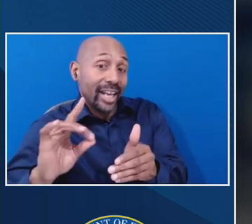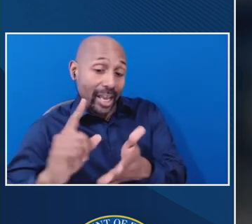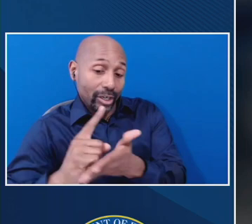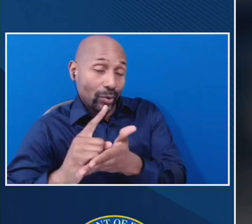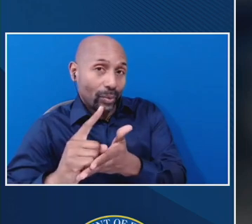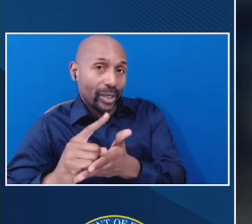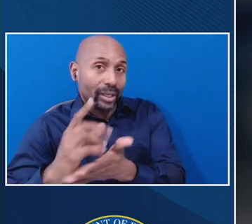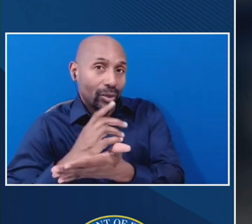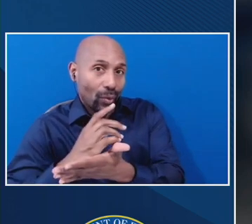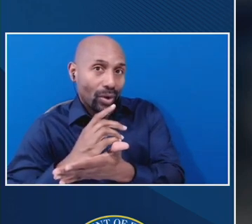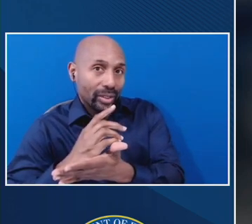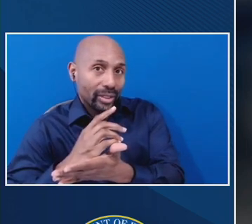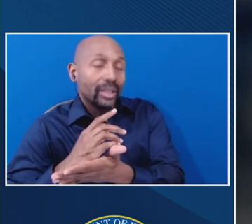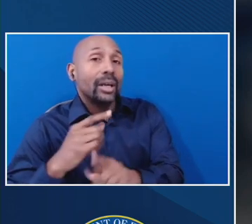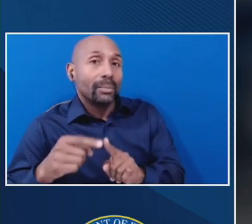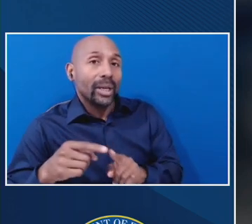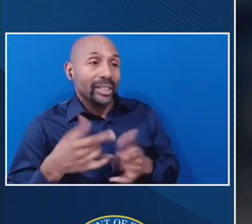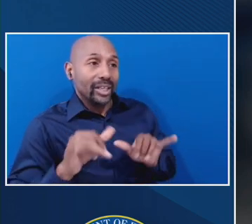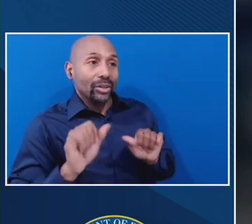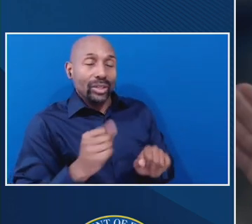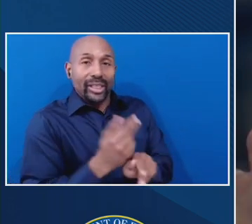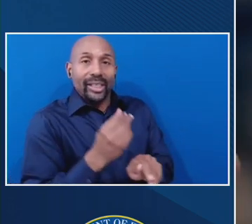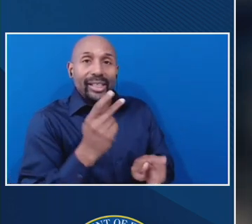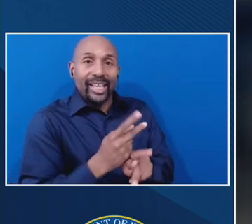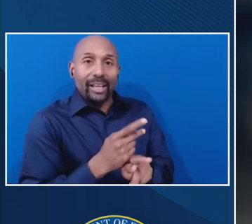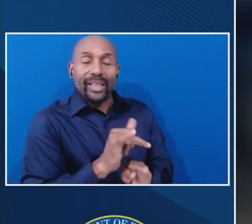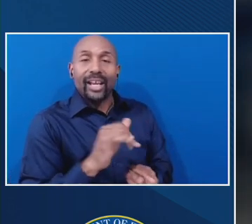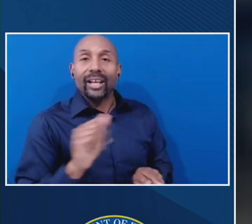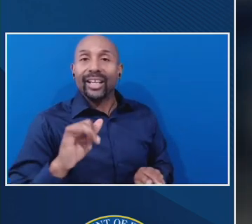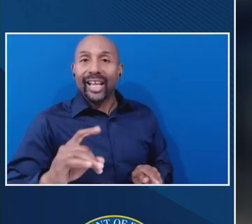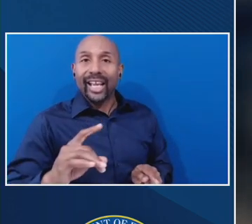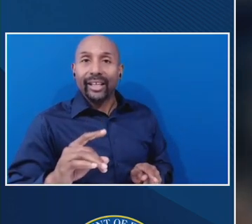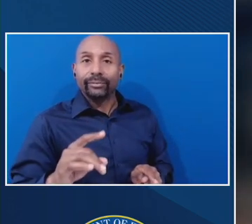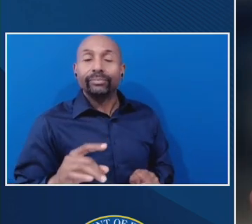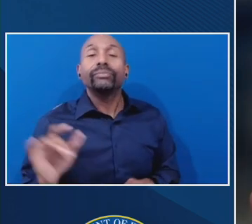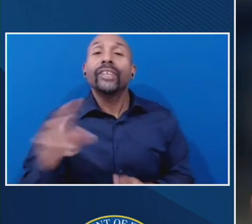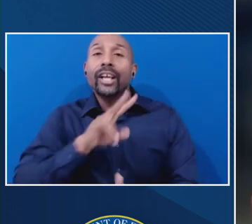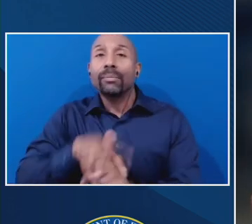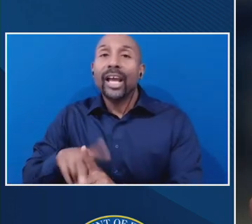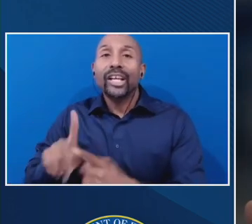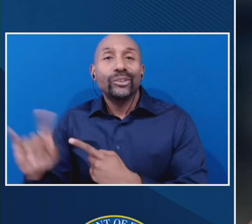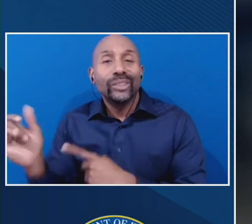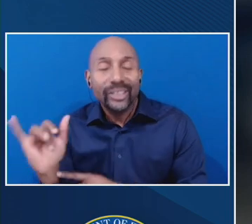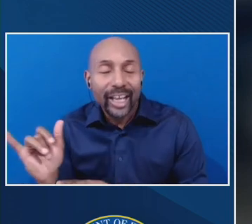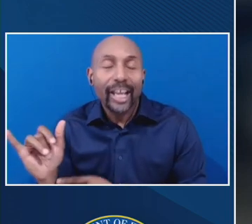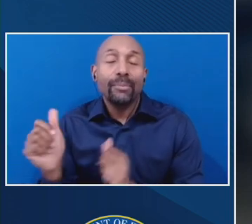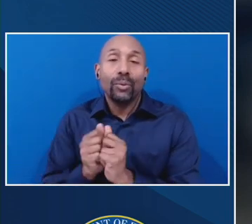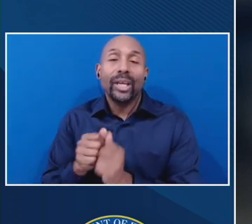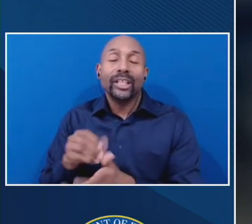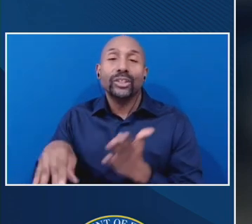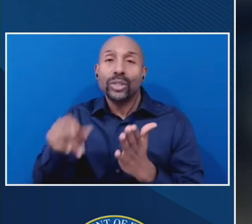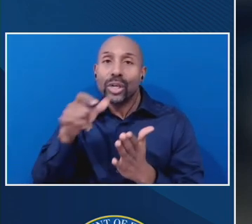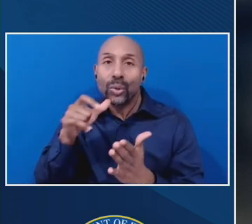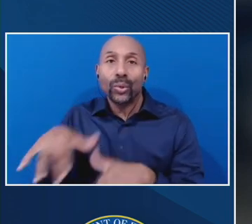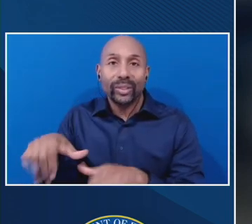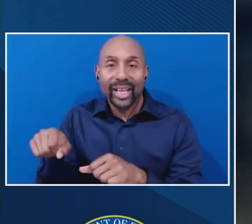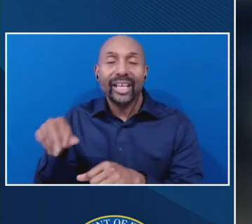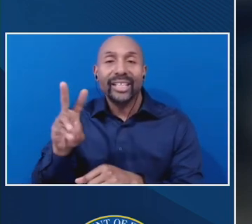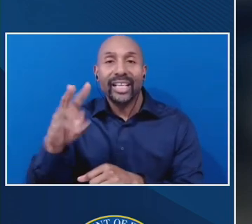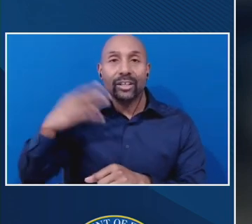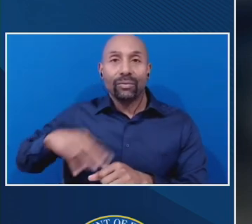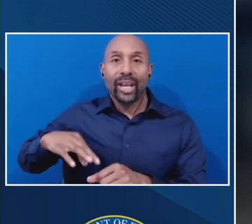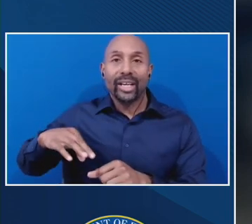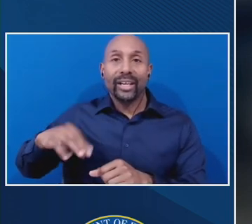us to help the students retain their aid, no different than the student who's taking six credits over the 16-week semester and had to withdraw from one of those